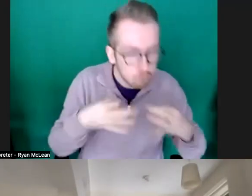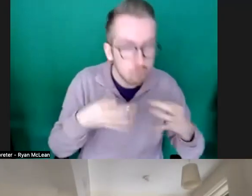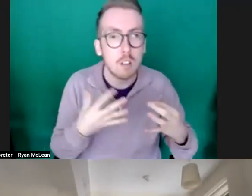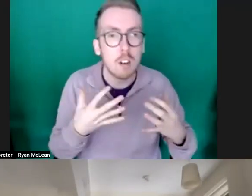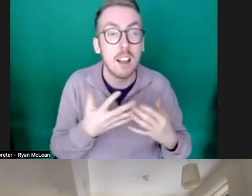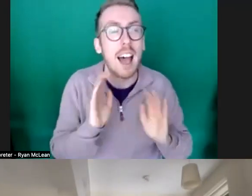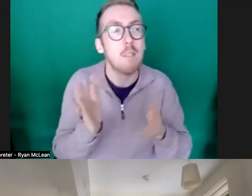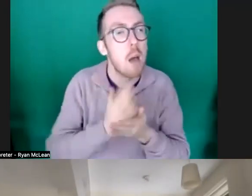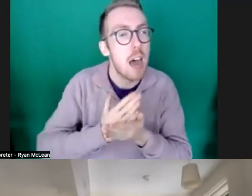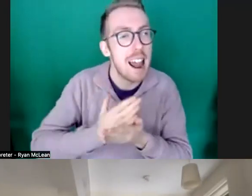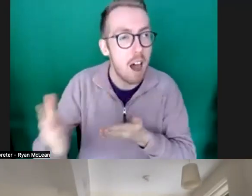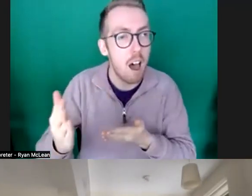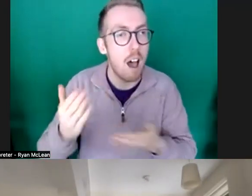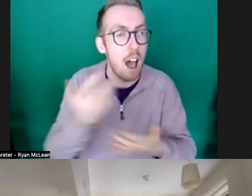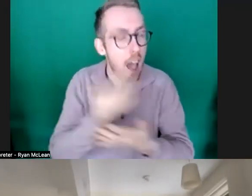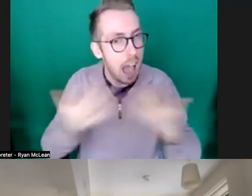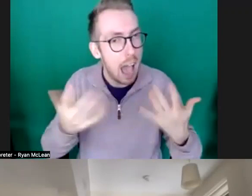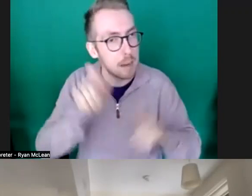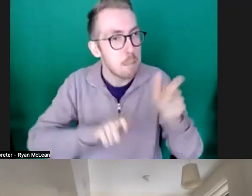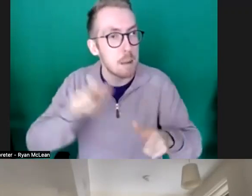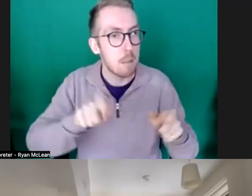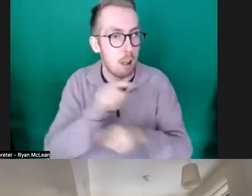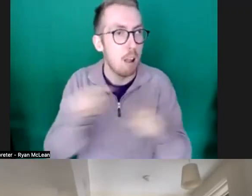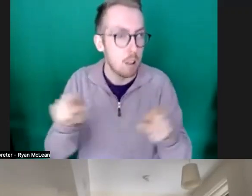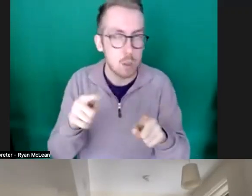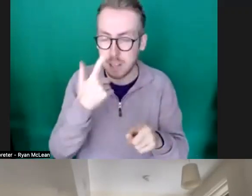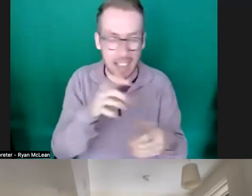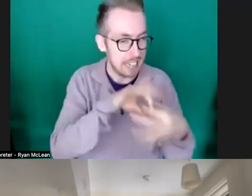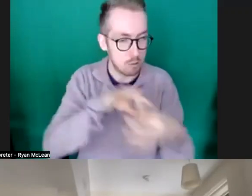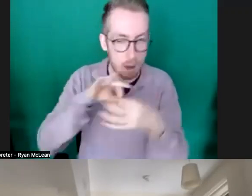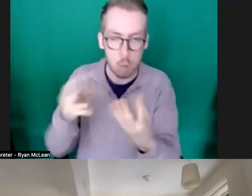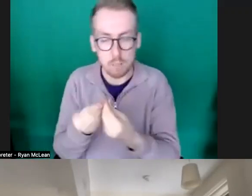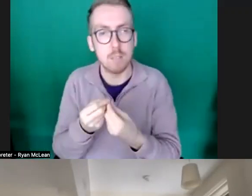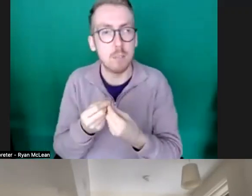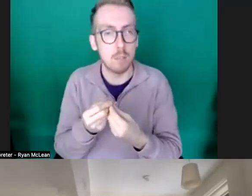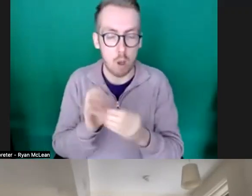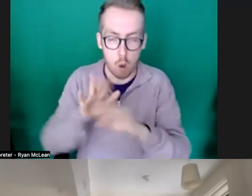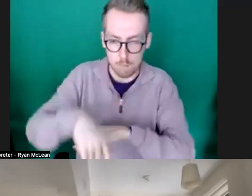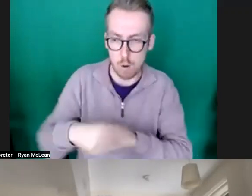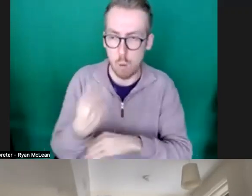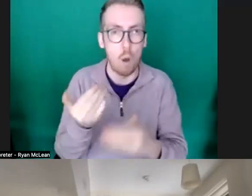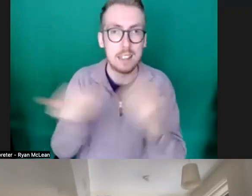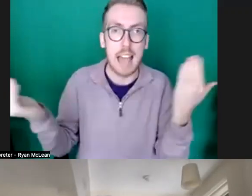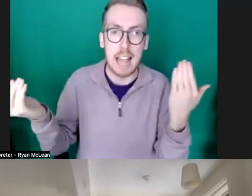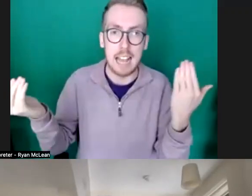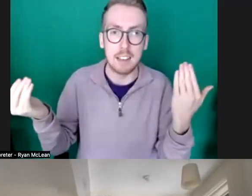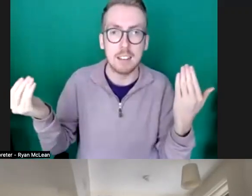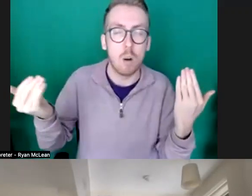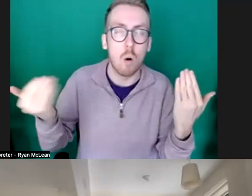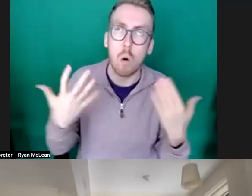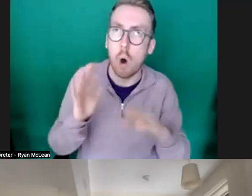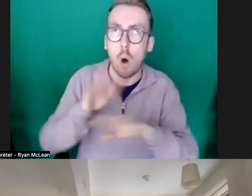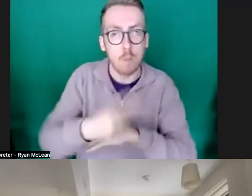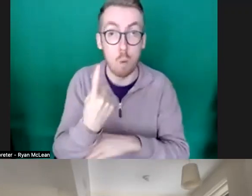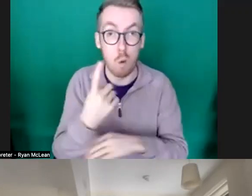how many people you think you would be able to interact with um over the course of the day or over the course of kind of a weekend